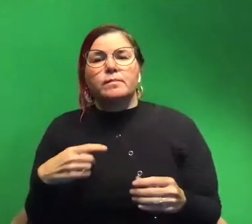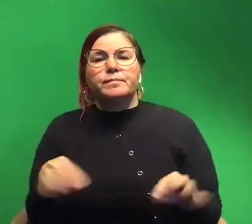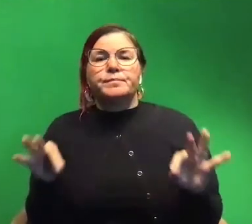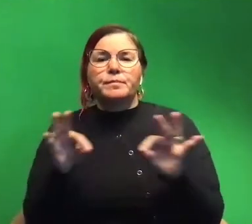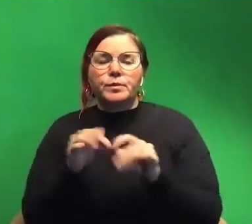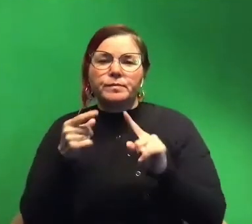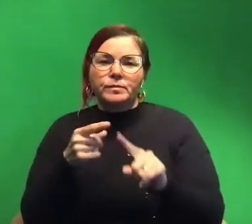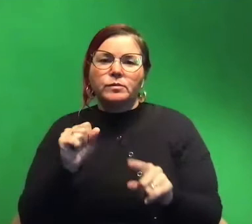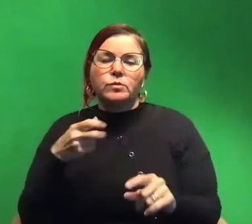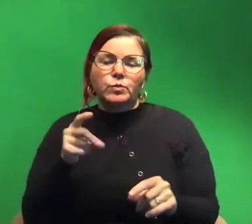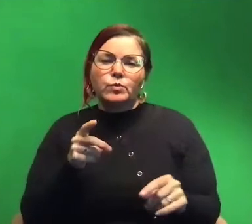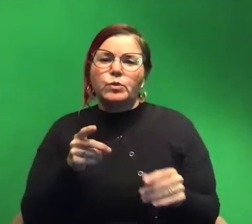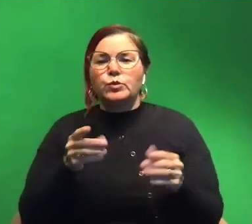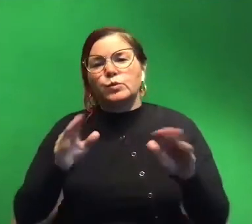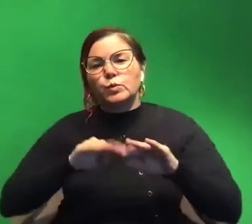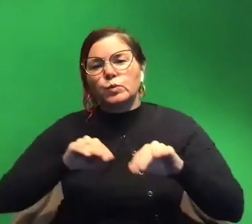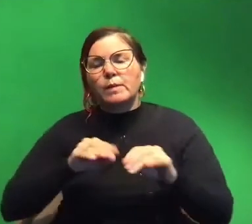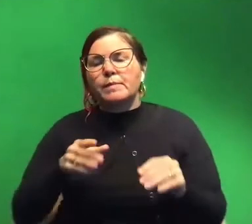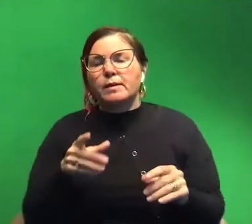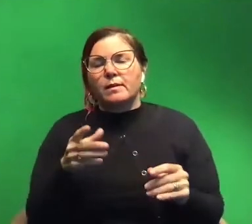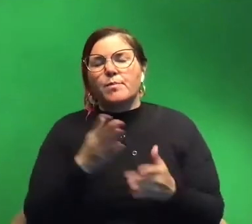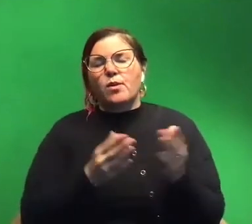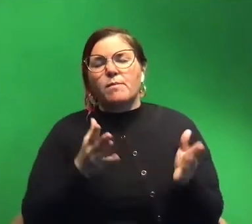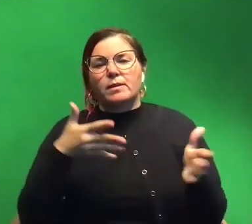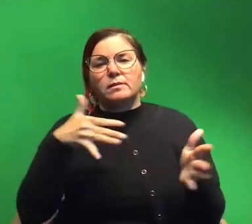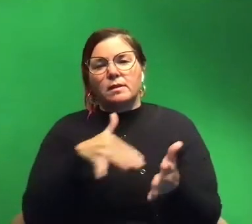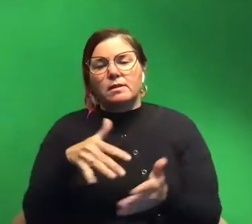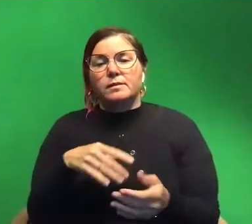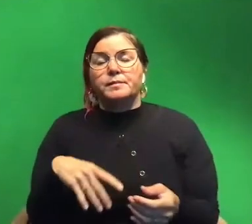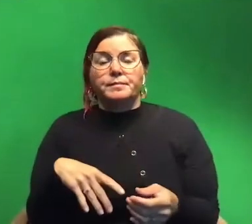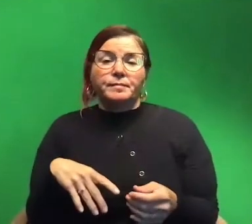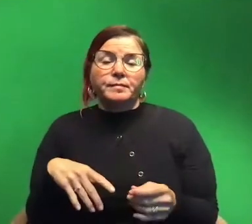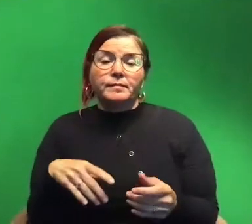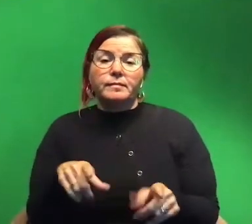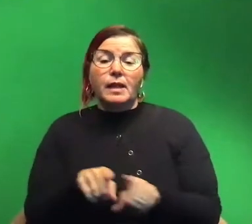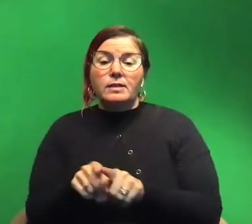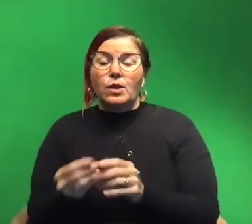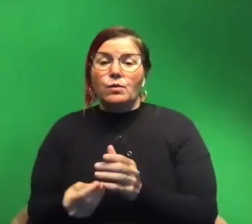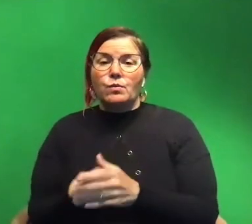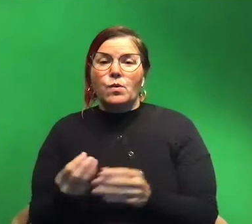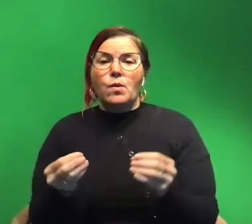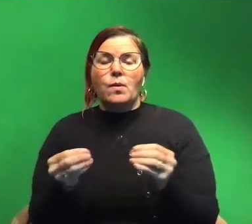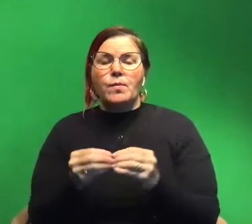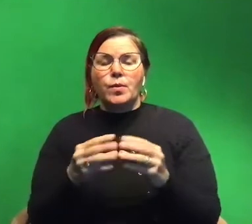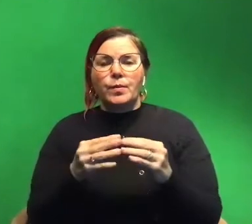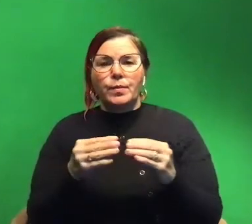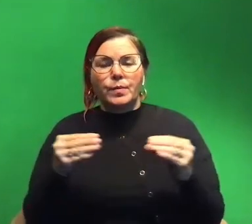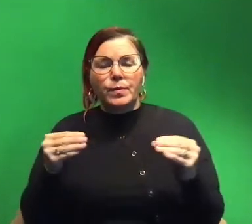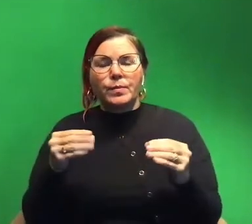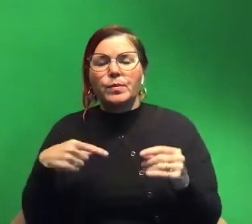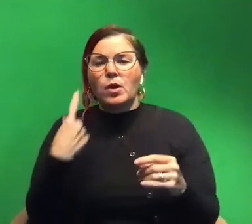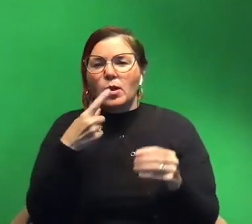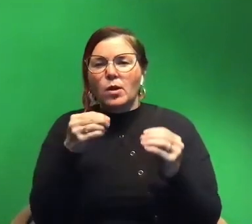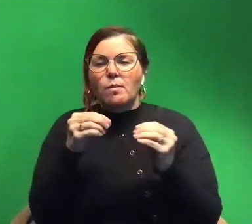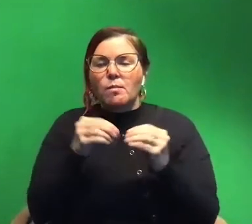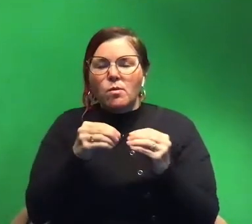swimming which was also part of what I studied. And then as they grow they become more streamlined and start to look you